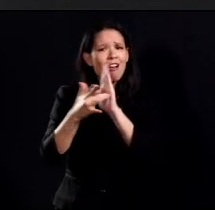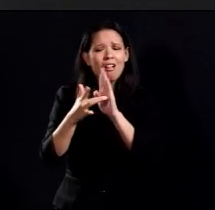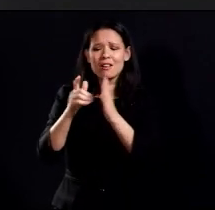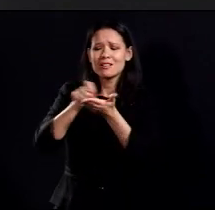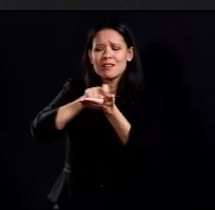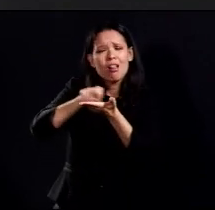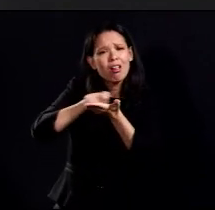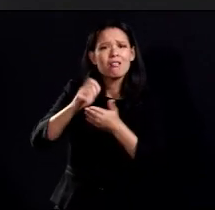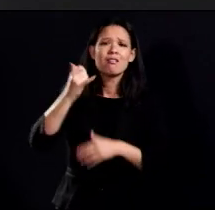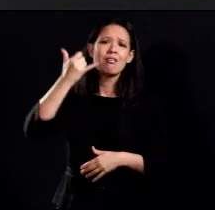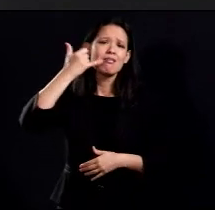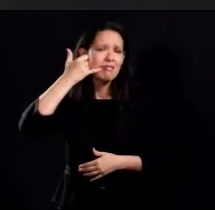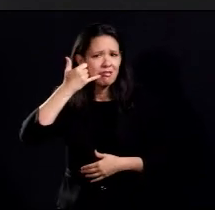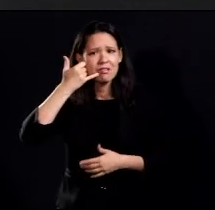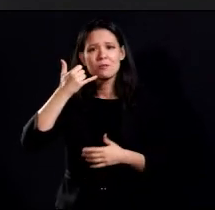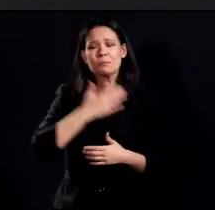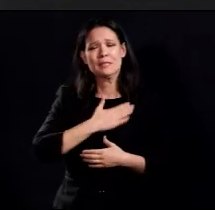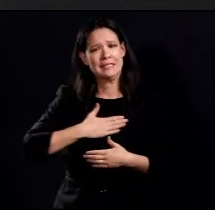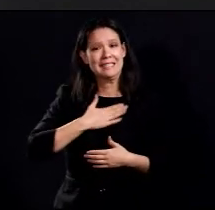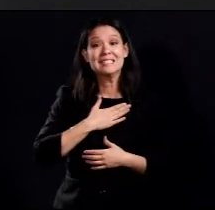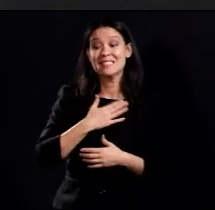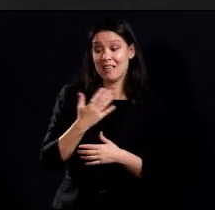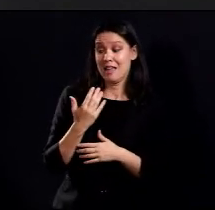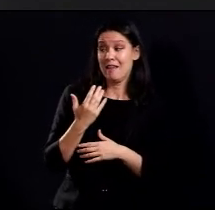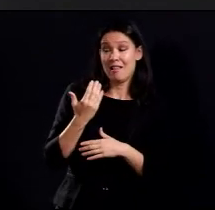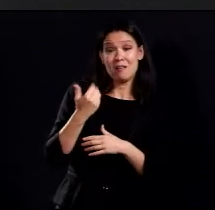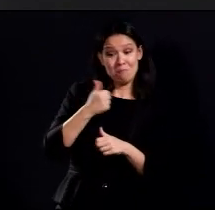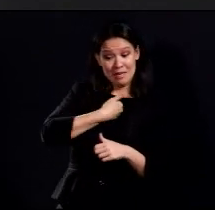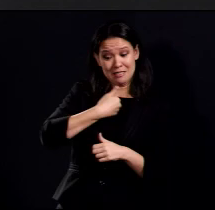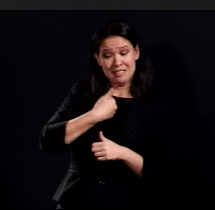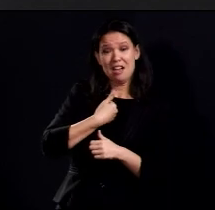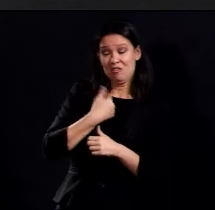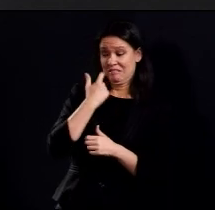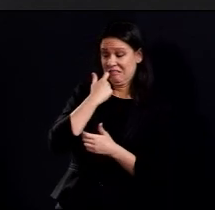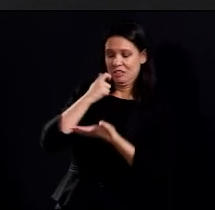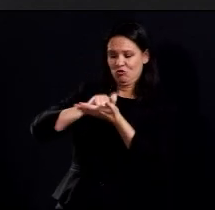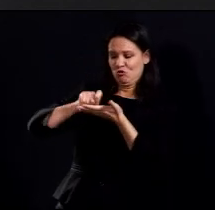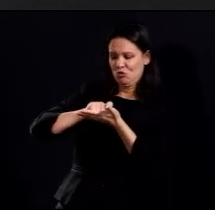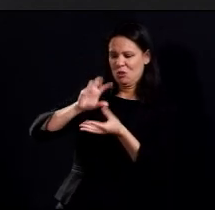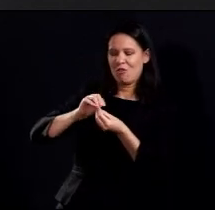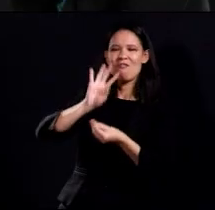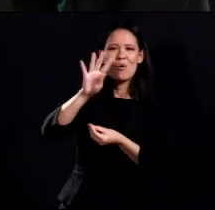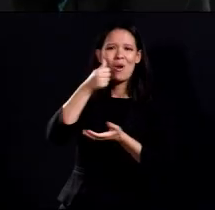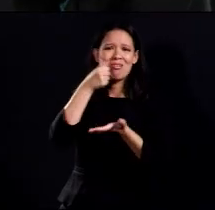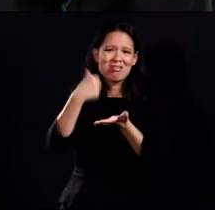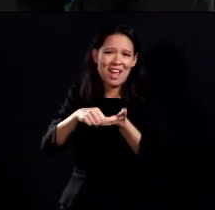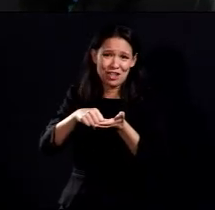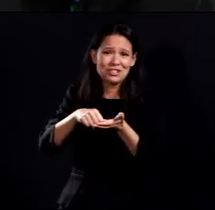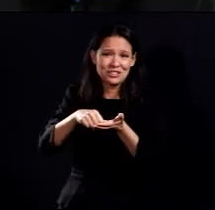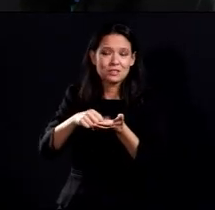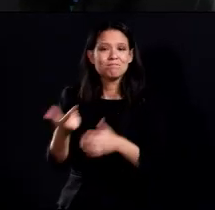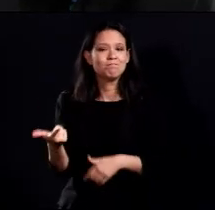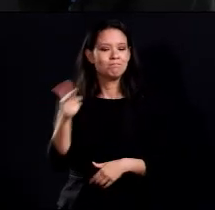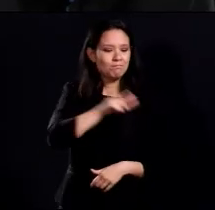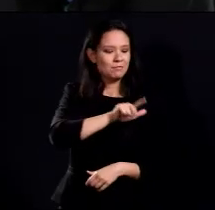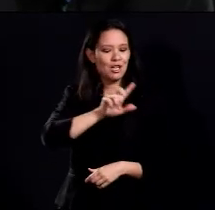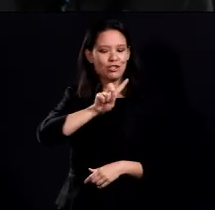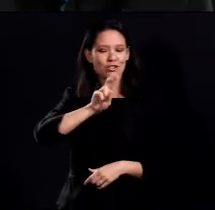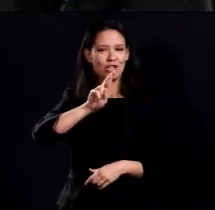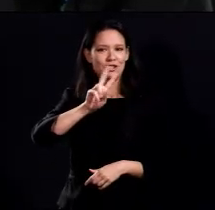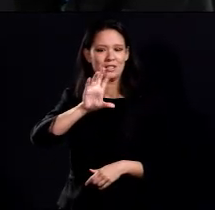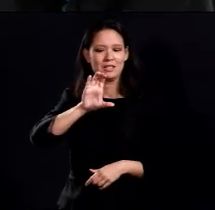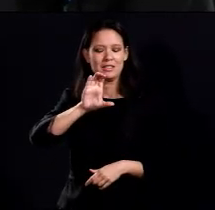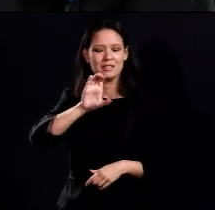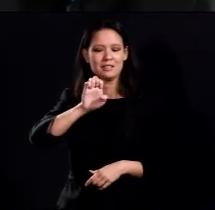write them a handwritten note. I just wrote about four notes myself just now. I'm going to turn it over now to Dr. Cervantes,